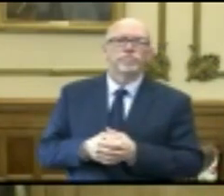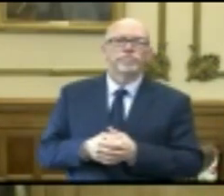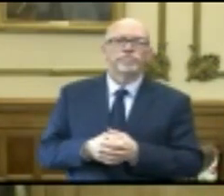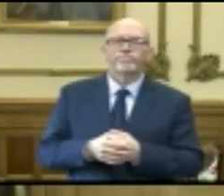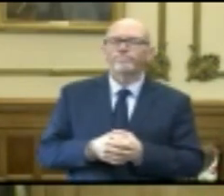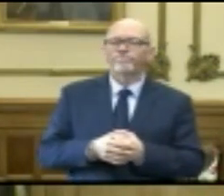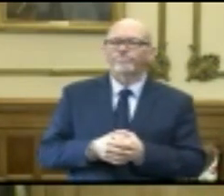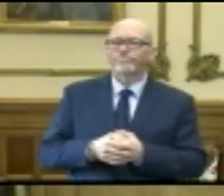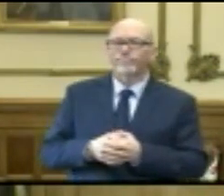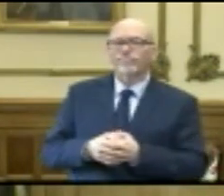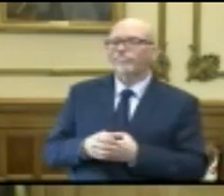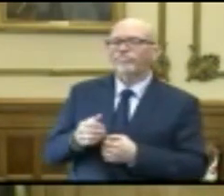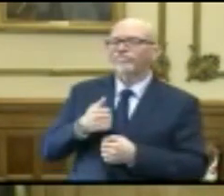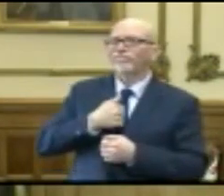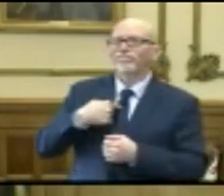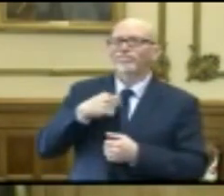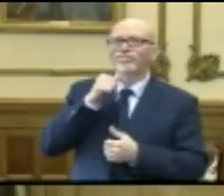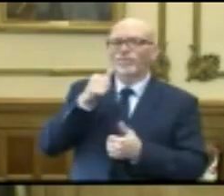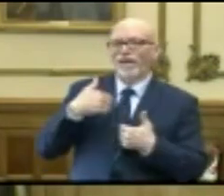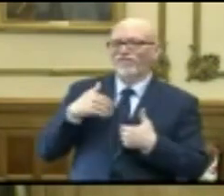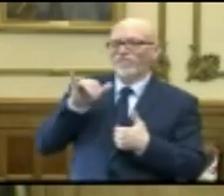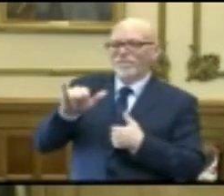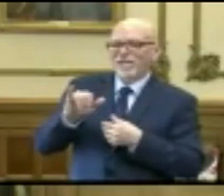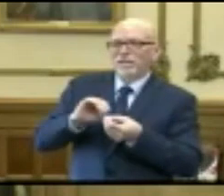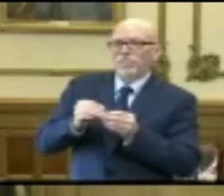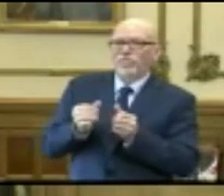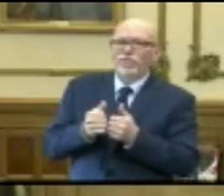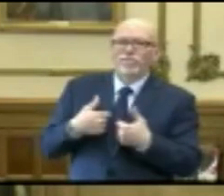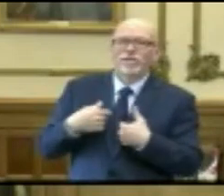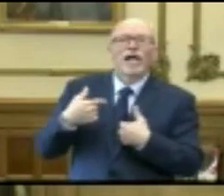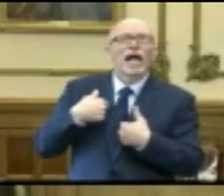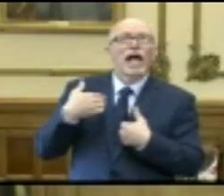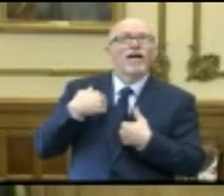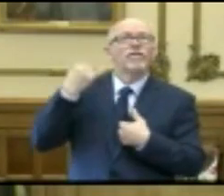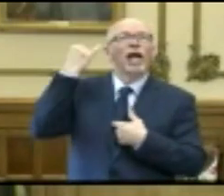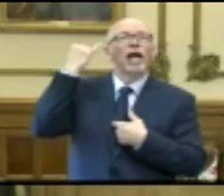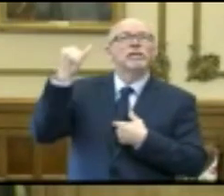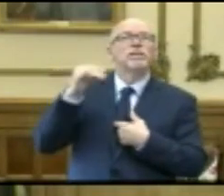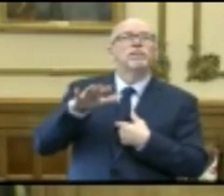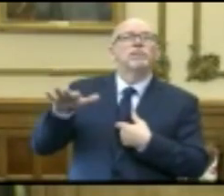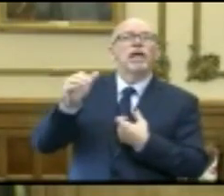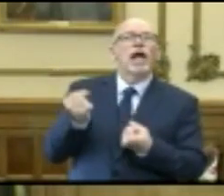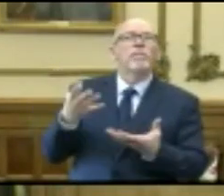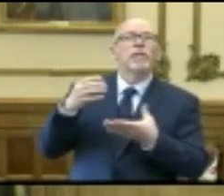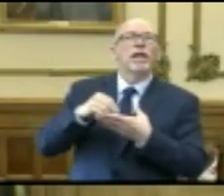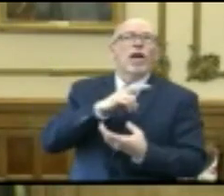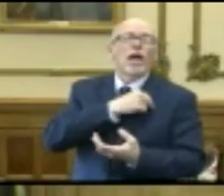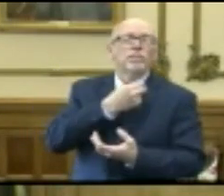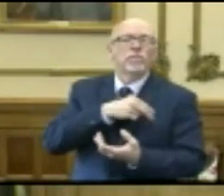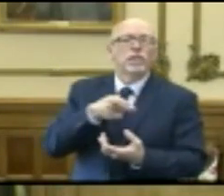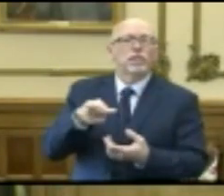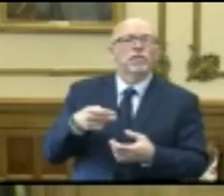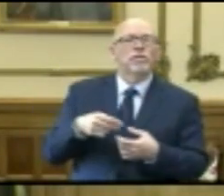You know, Sherry, I'm sorry. I didn't bring those numbers with me. I have an idea of those individuals that are in the hospital